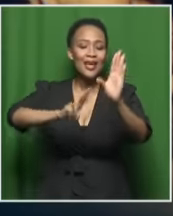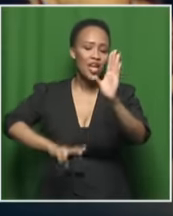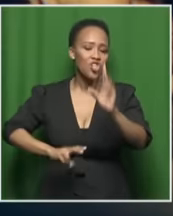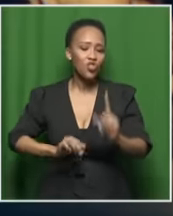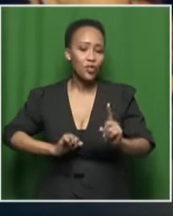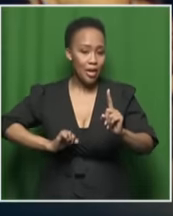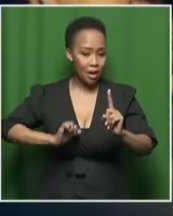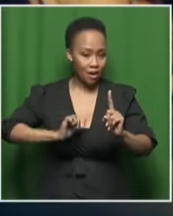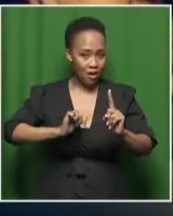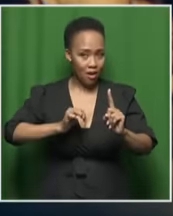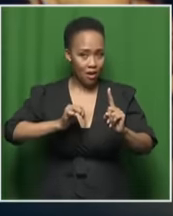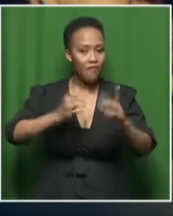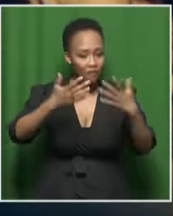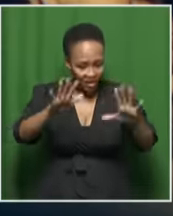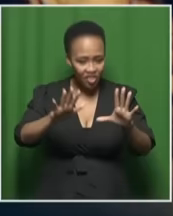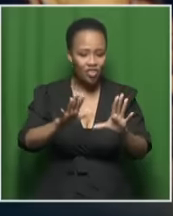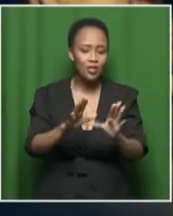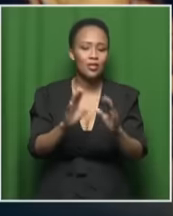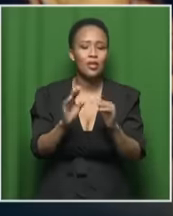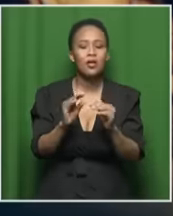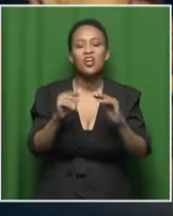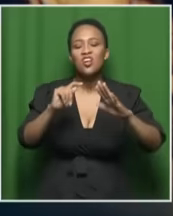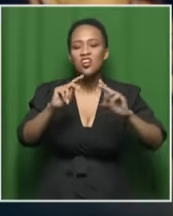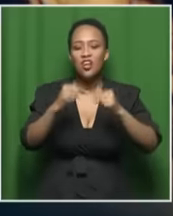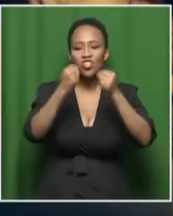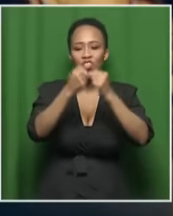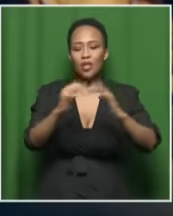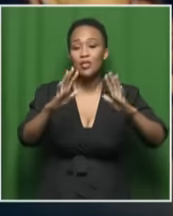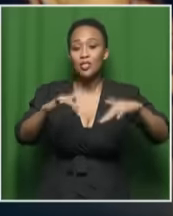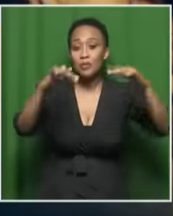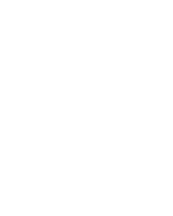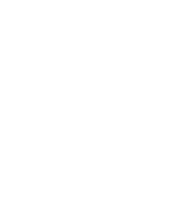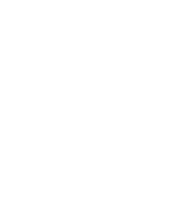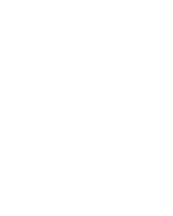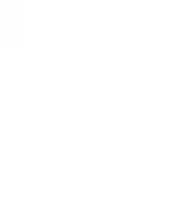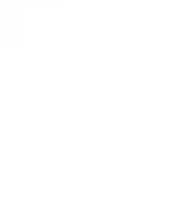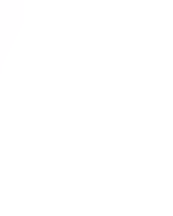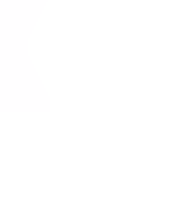Assembly Speaker and a Parliament, a Member of Parliament, yesterday.